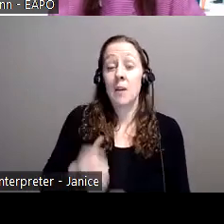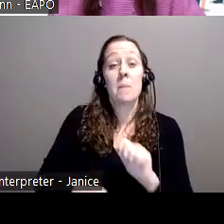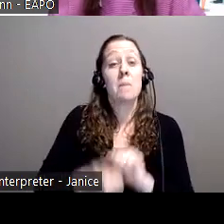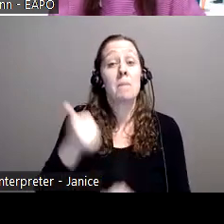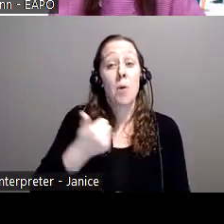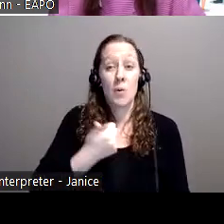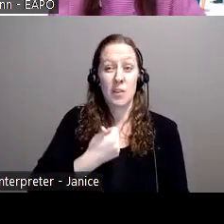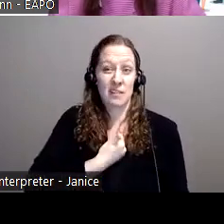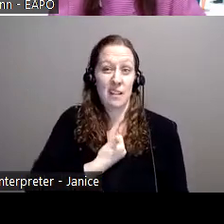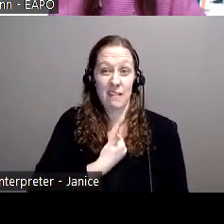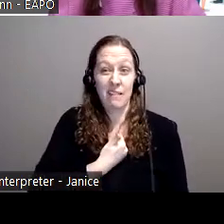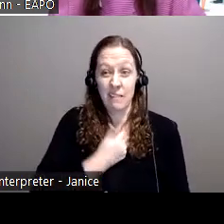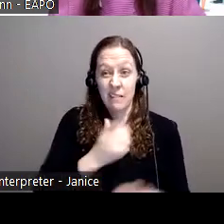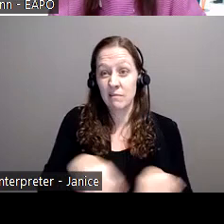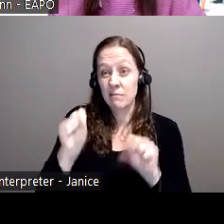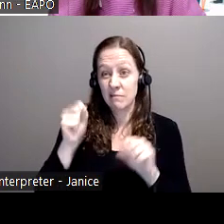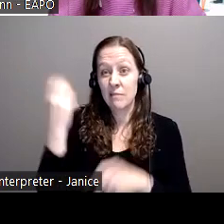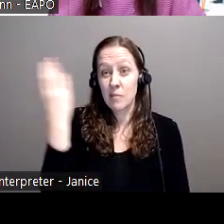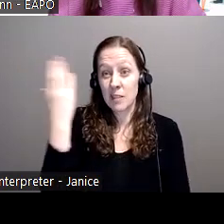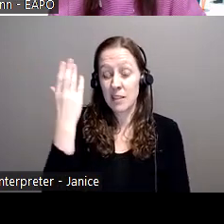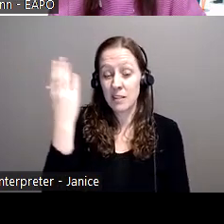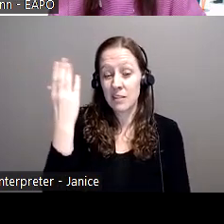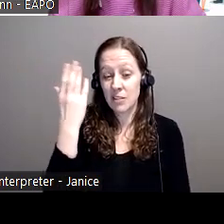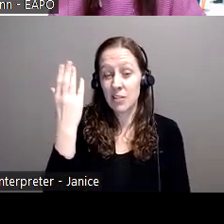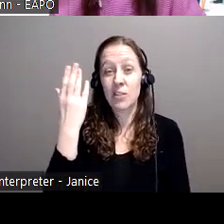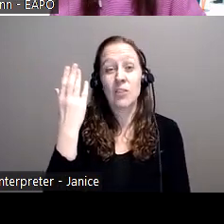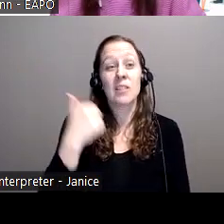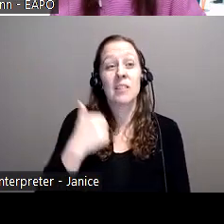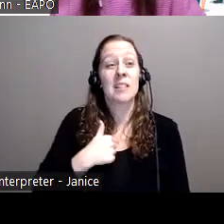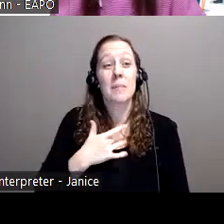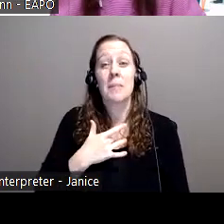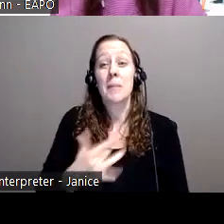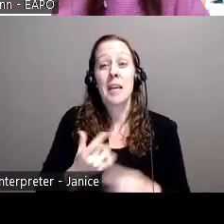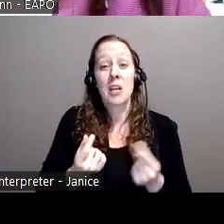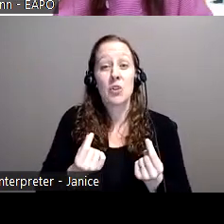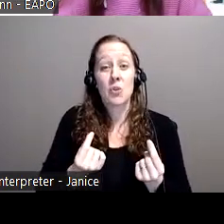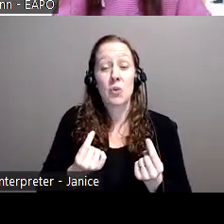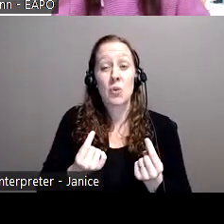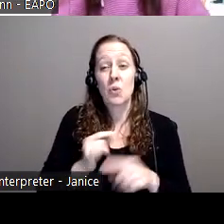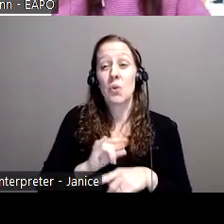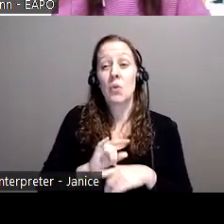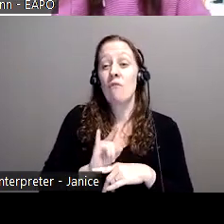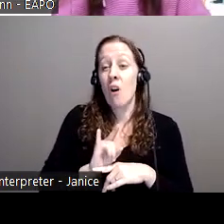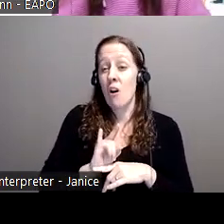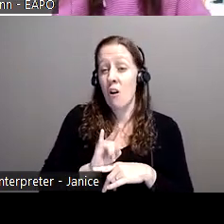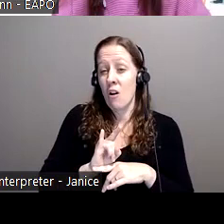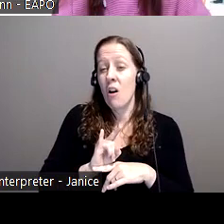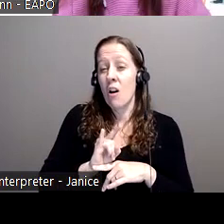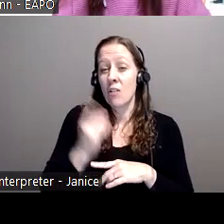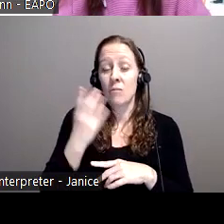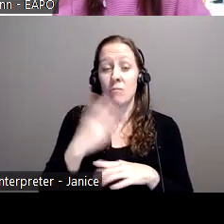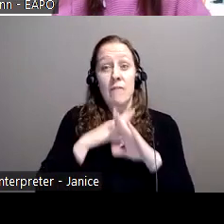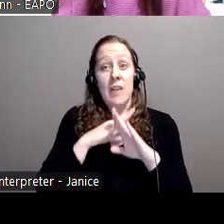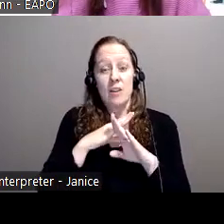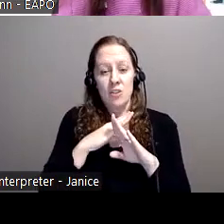that'll do education presentations. So for the most part, what I do is my fraud prevention presentations. I'll, break down like different